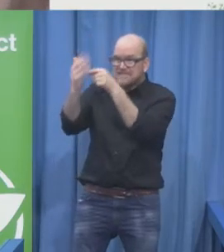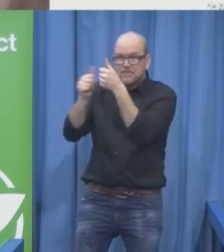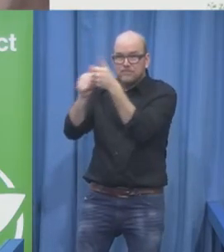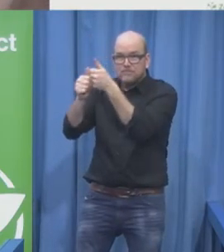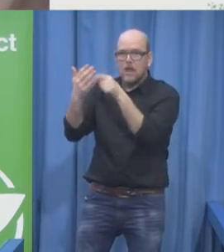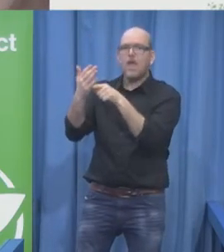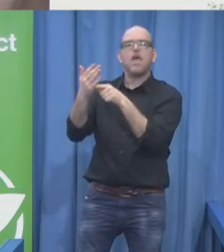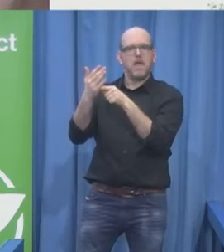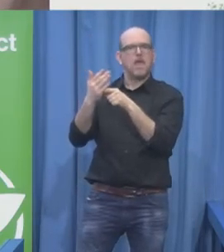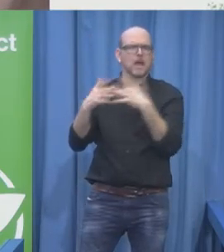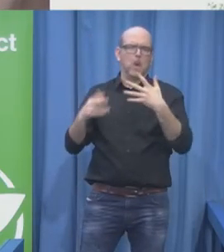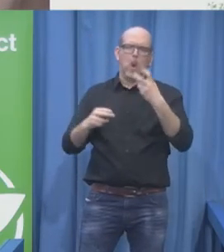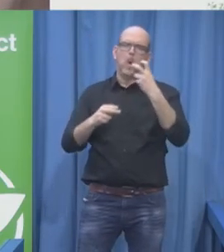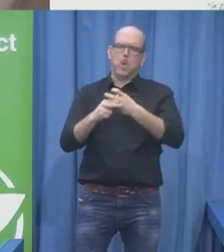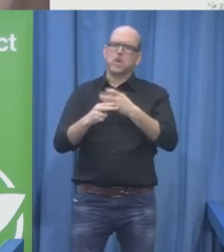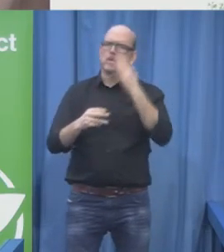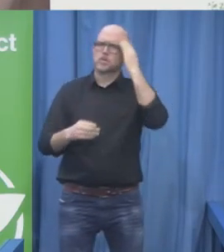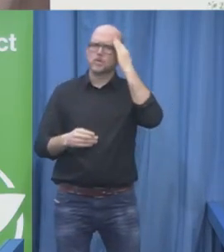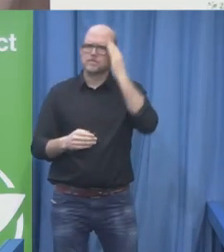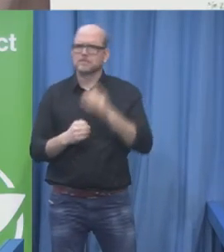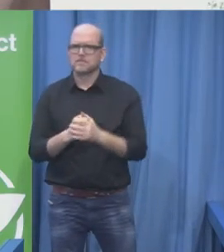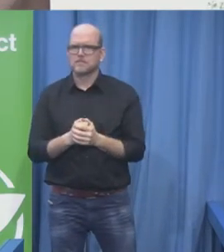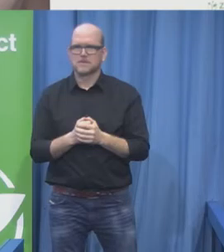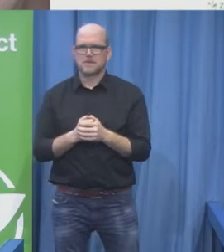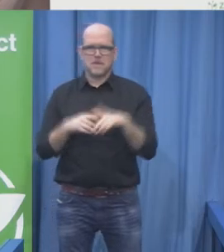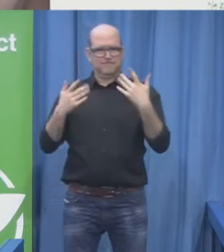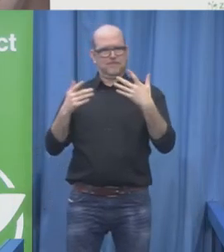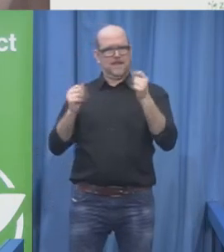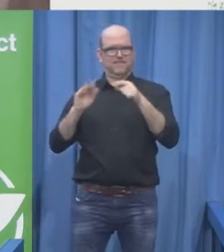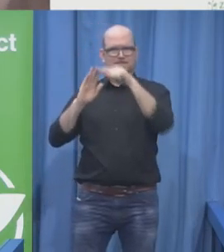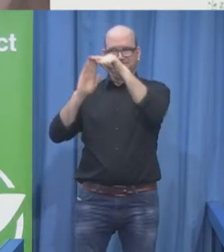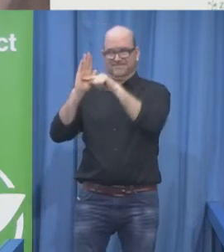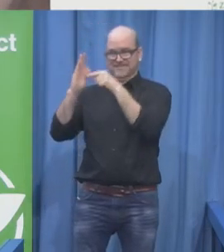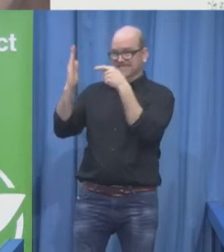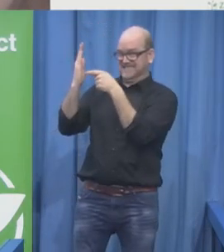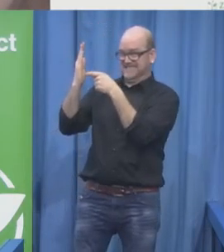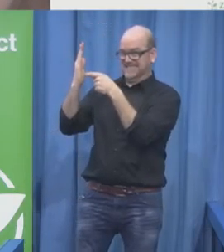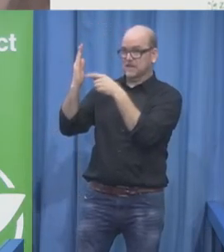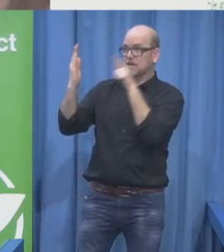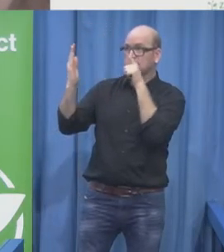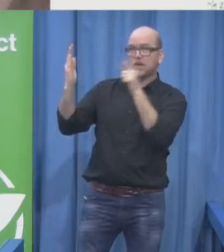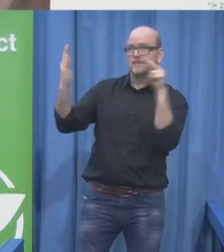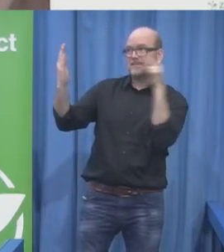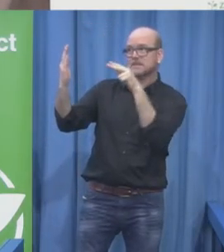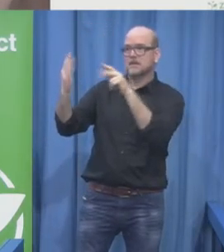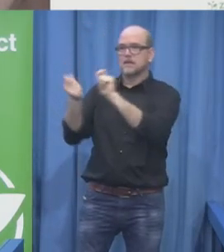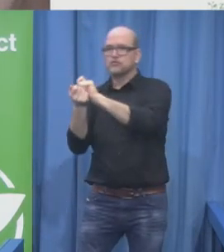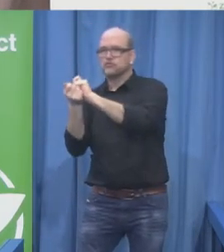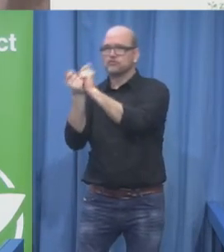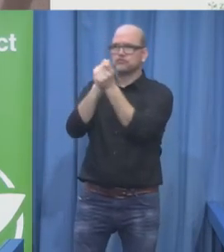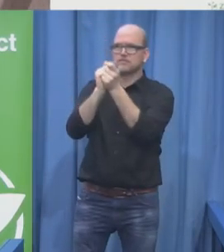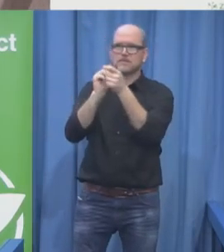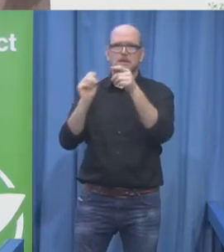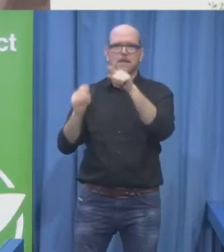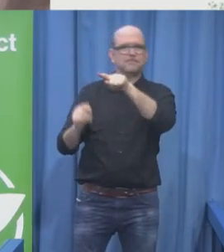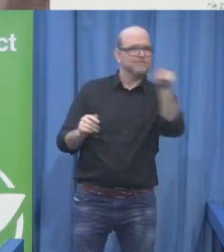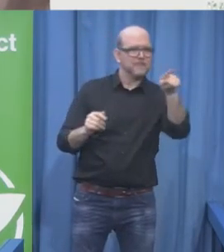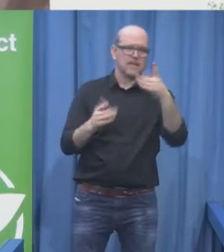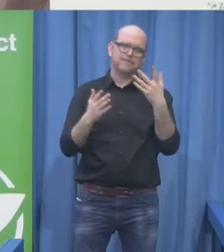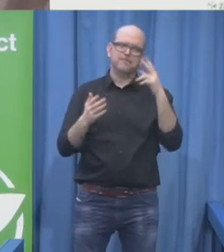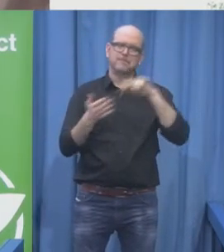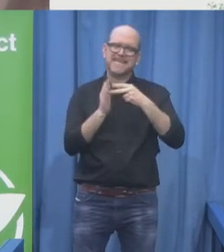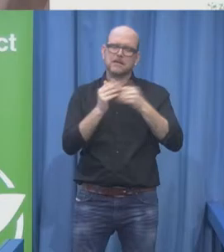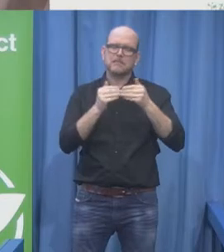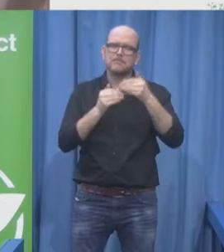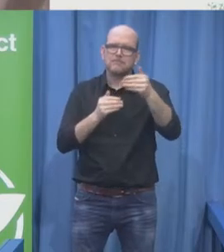policy frameworks at national level in place, you need policies. Social policies in place at